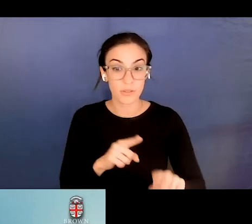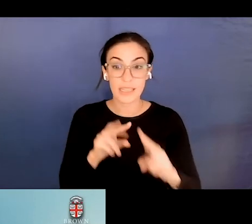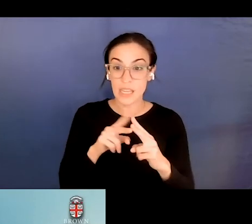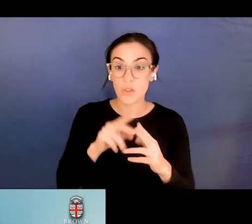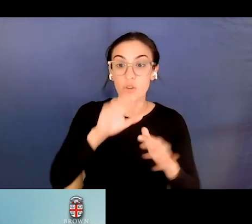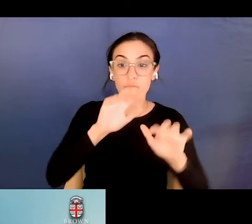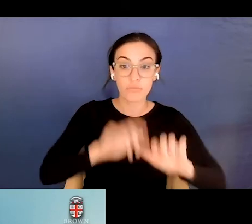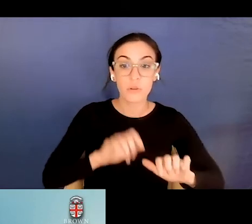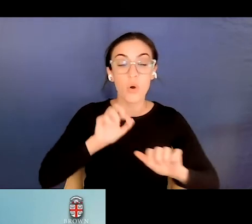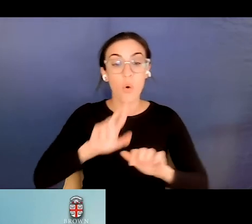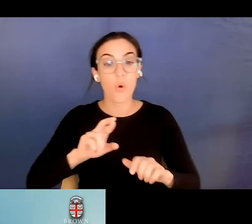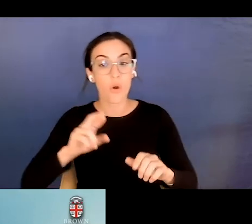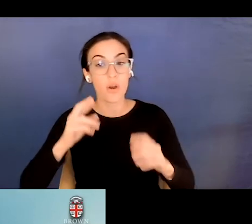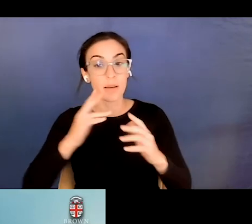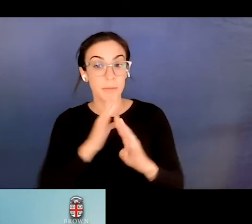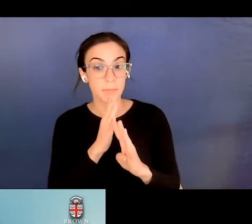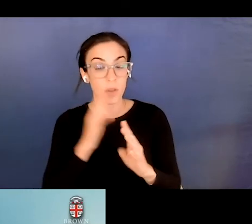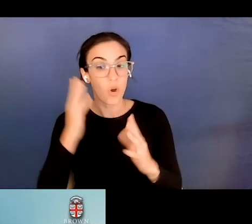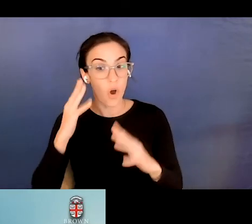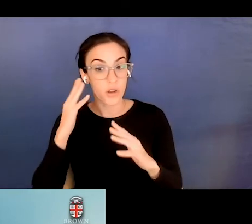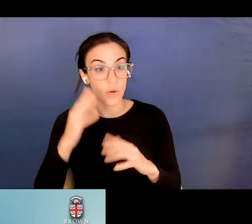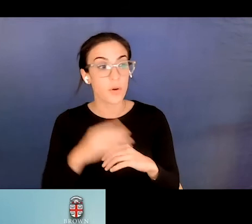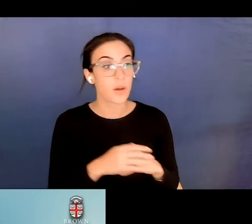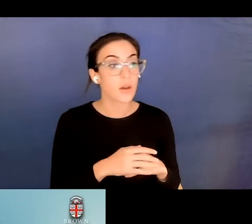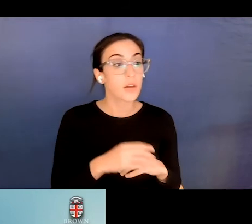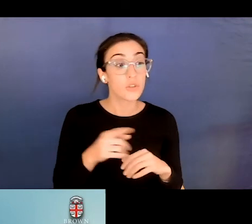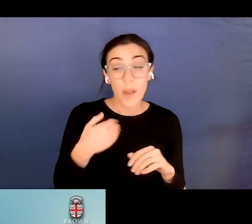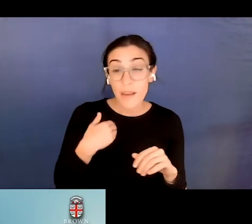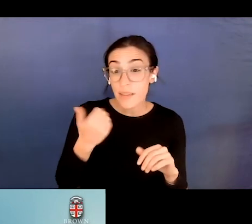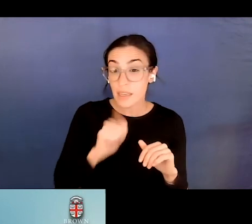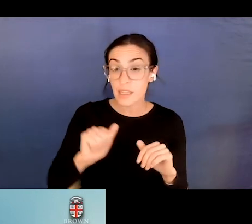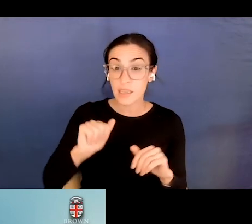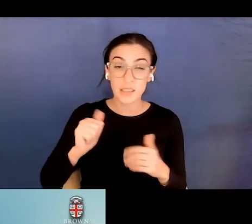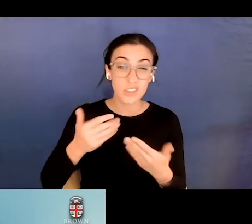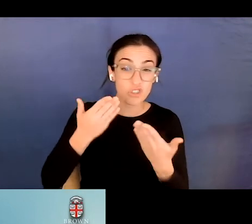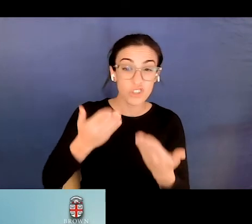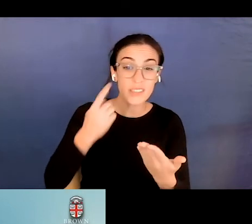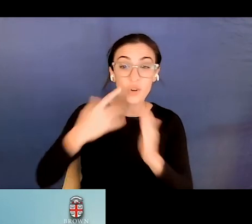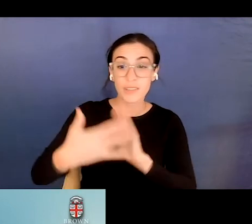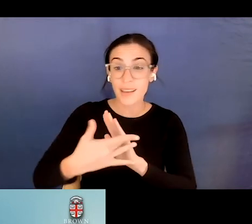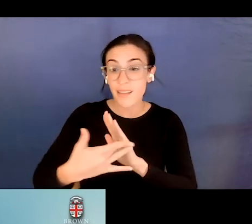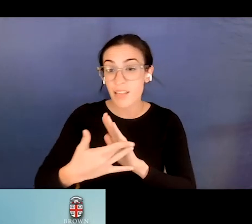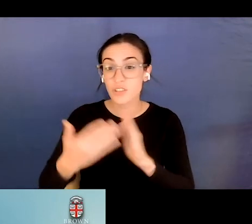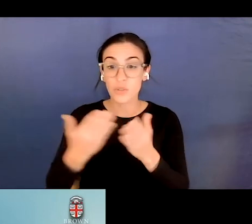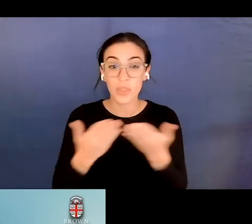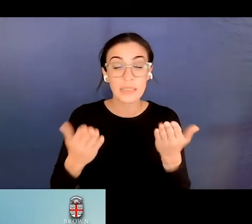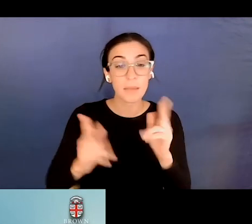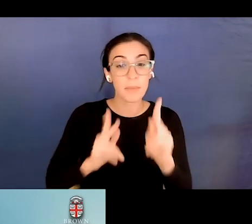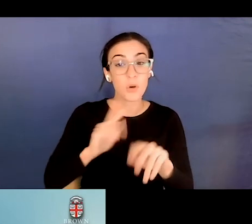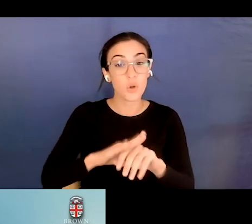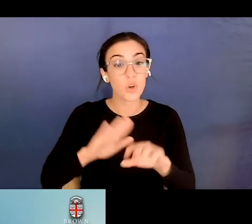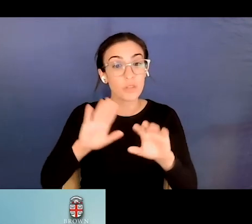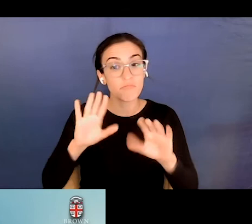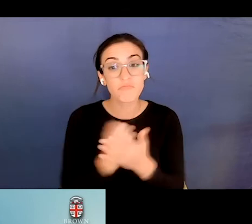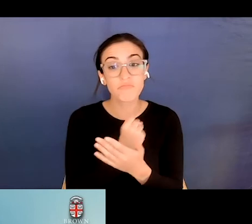Do you have any suggestions for any sort of technology that would, that's that faculty or people on the call here could implement